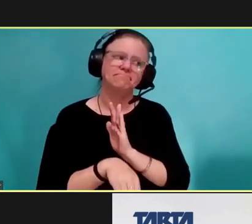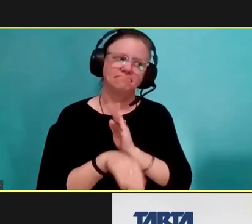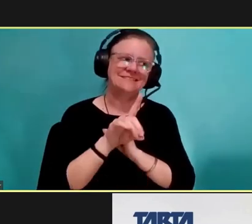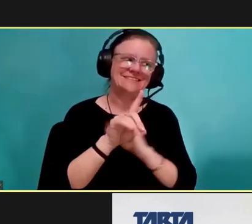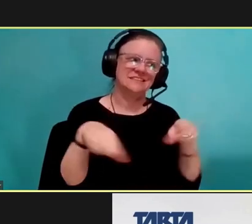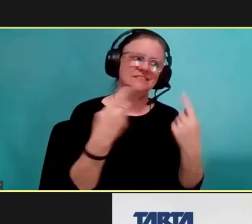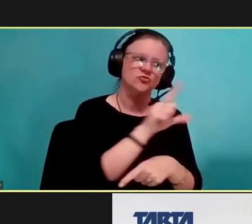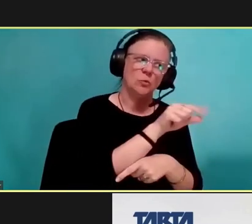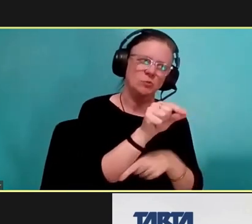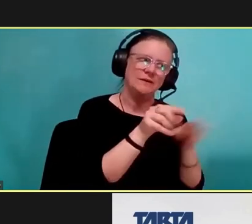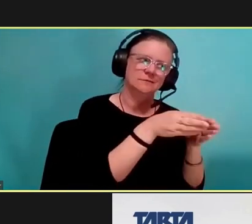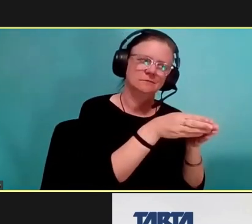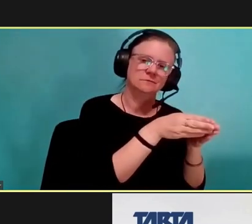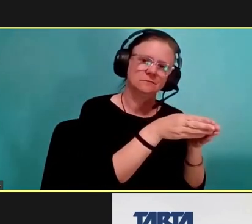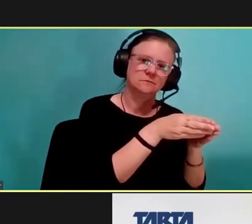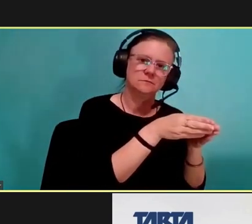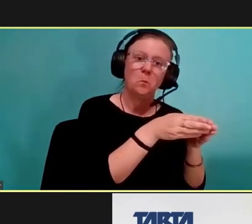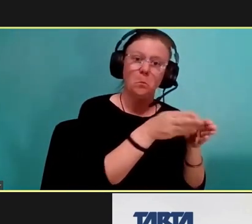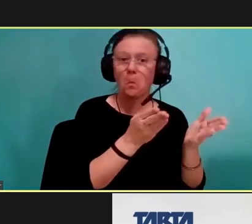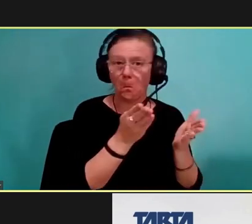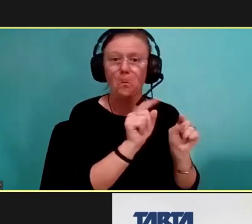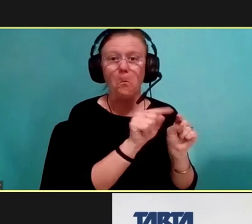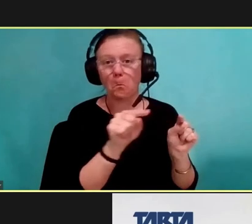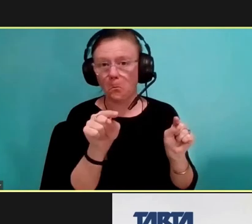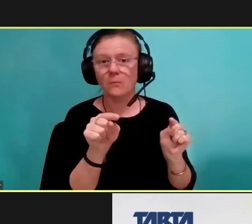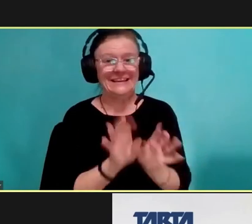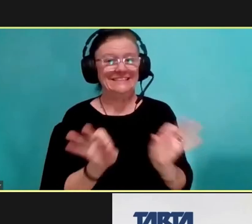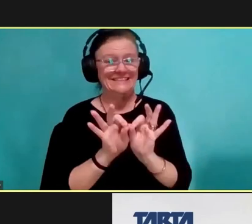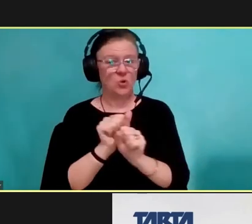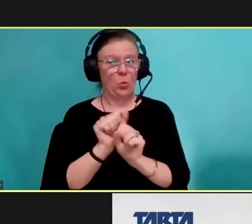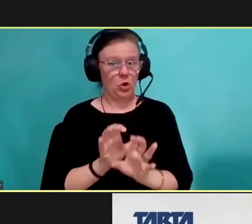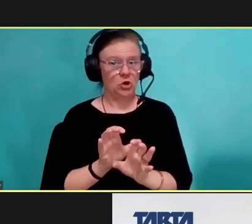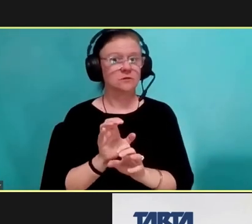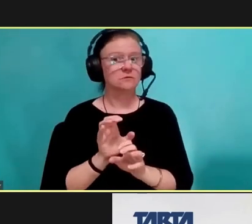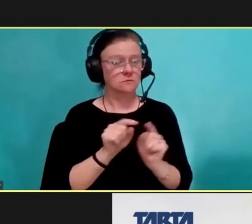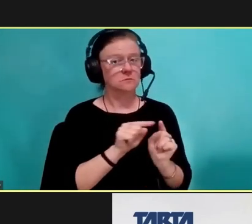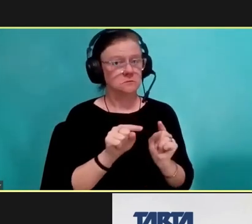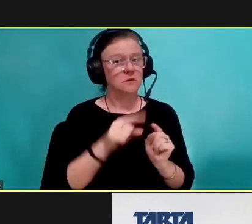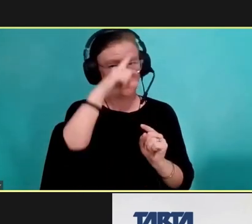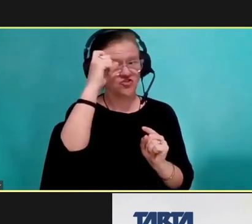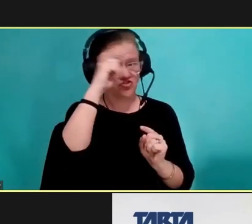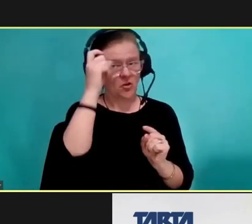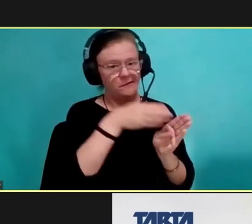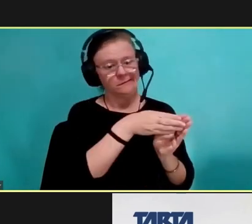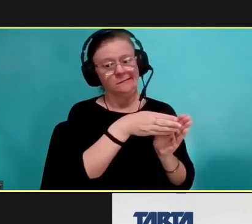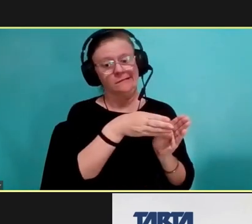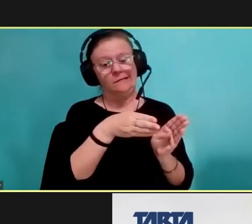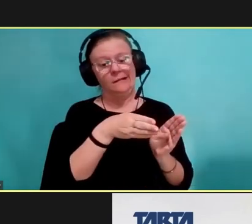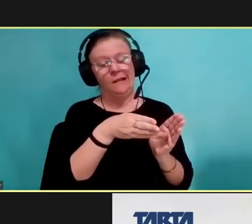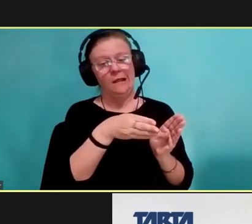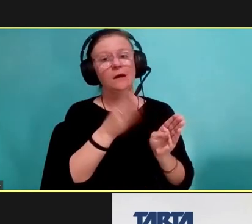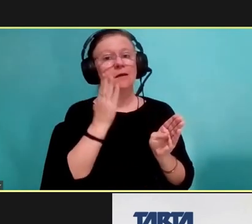But as we provided service to essential workers, the numbers grew in the summer once those stay-at-home orders